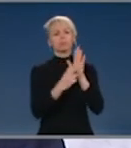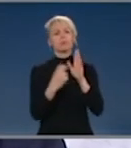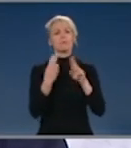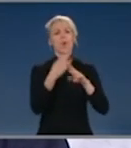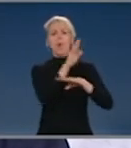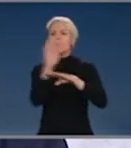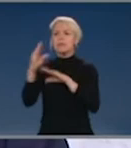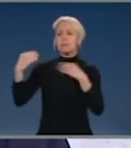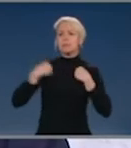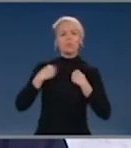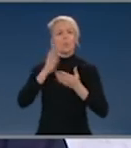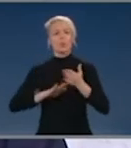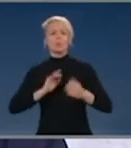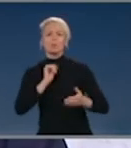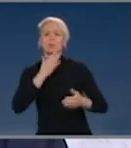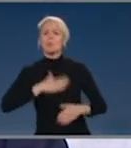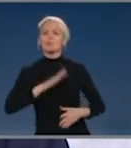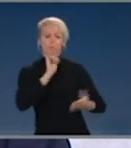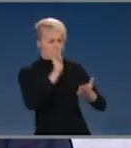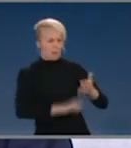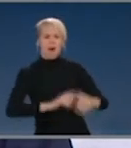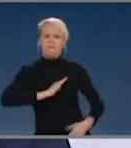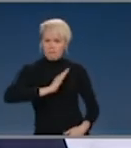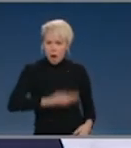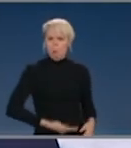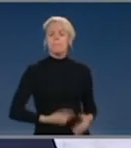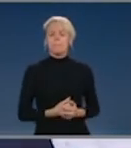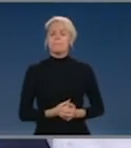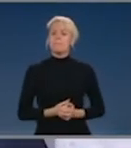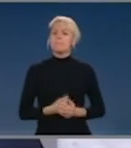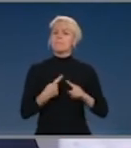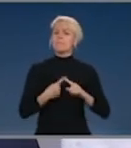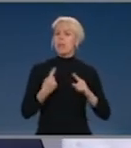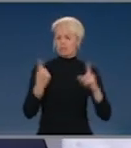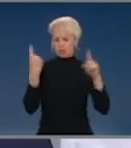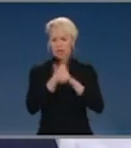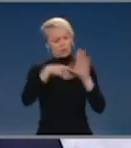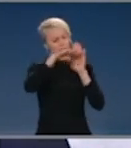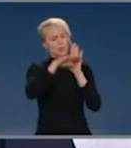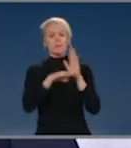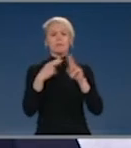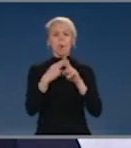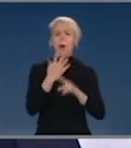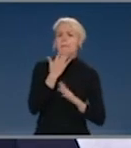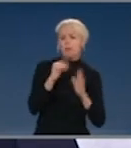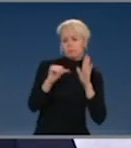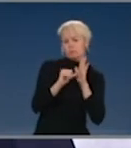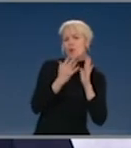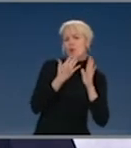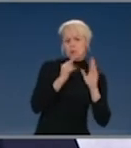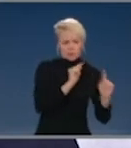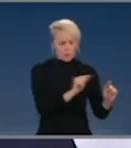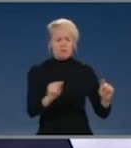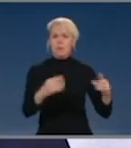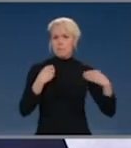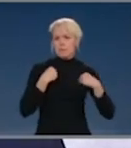direct interests in agribusiness, lowering of thresholds. And importantly, one of the first things I did back then was the appointment of